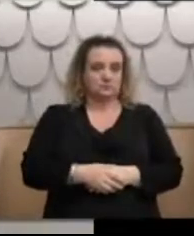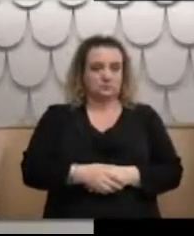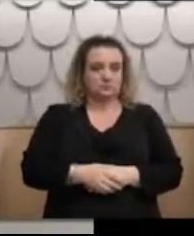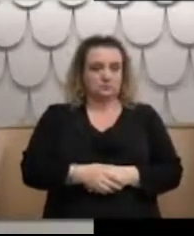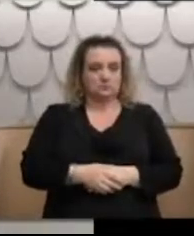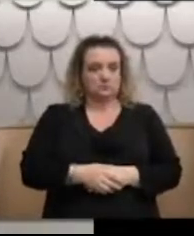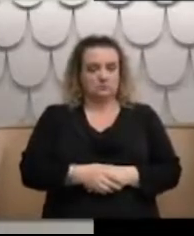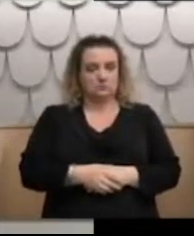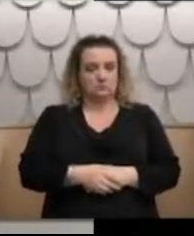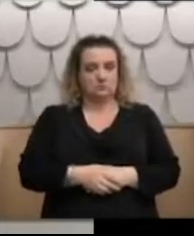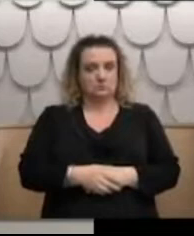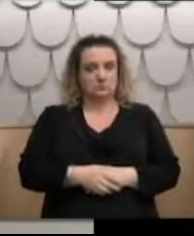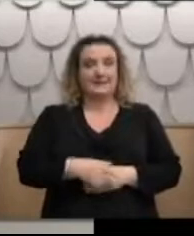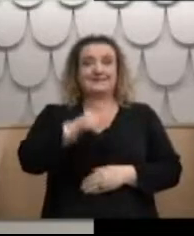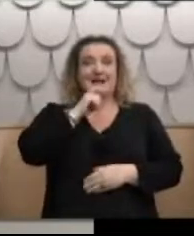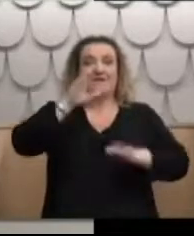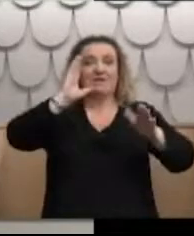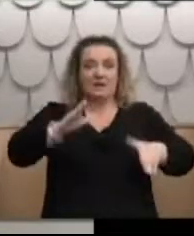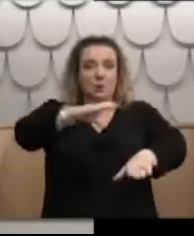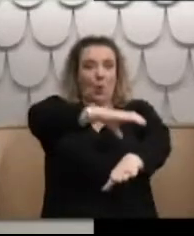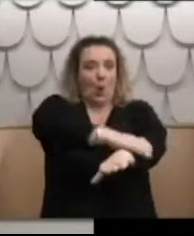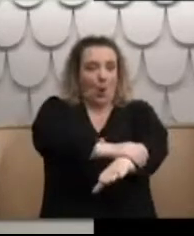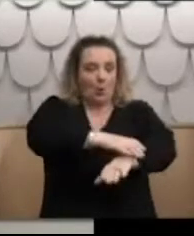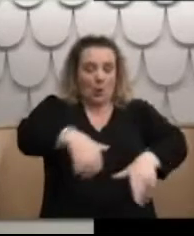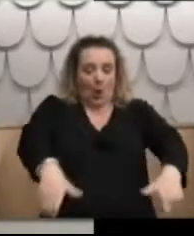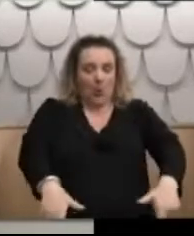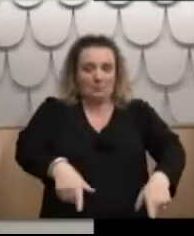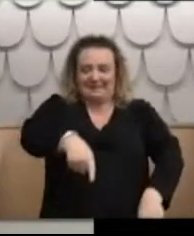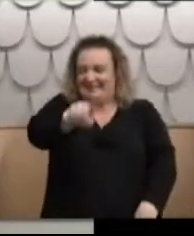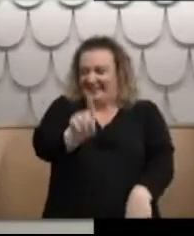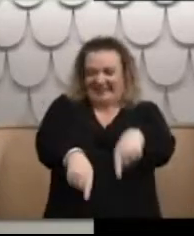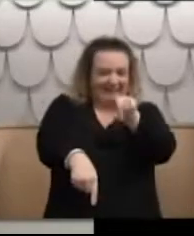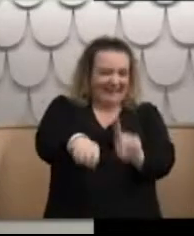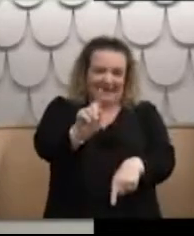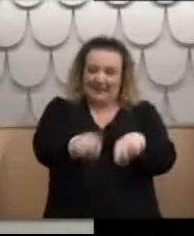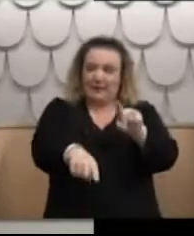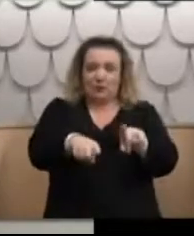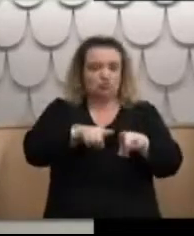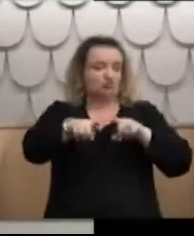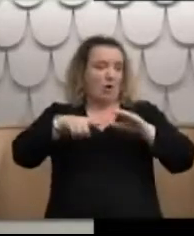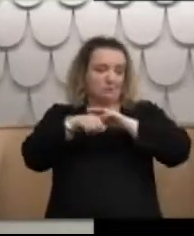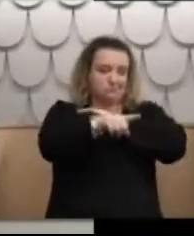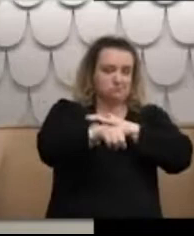They had to physically hold me down because I was kicking the whole time and trying to get free.